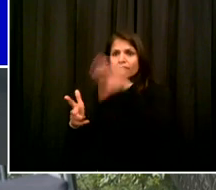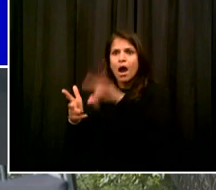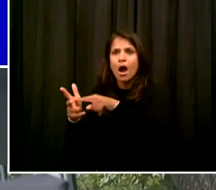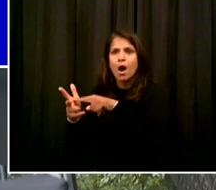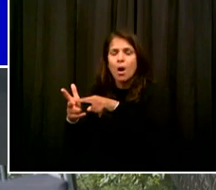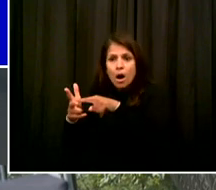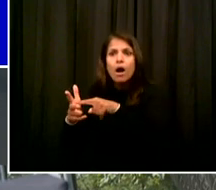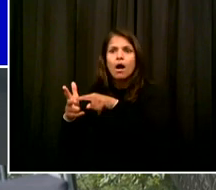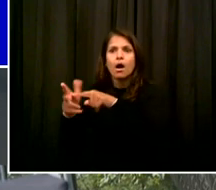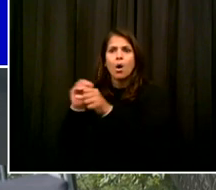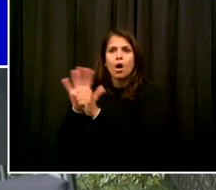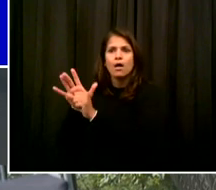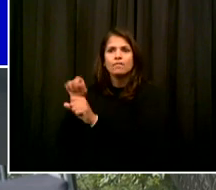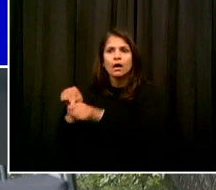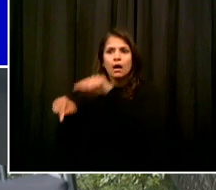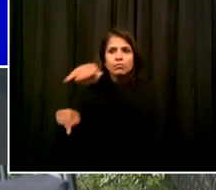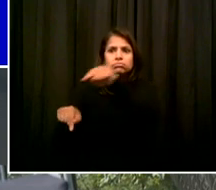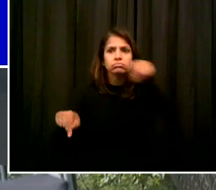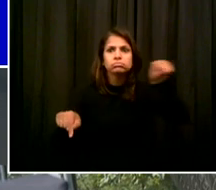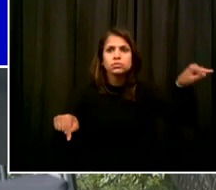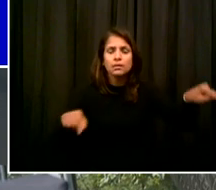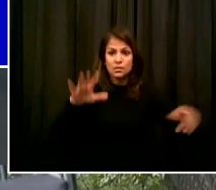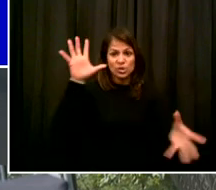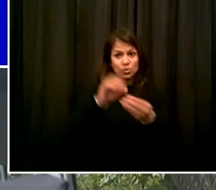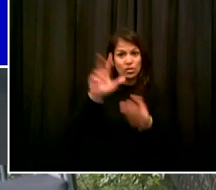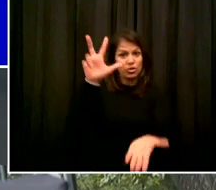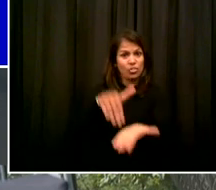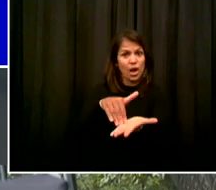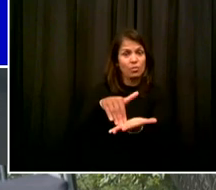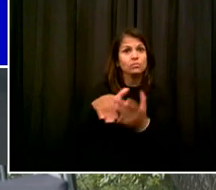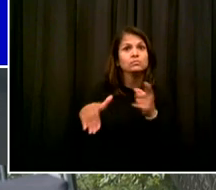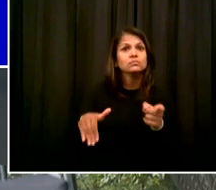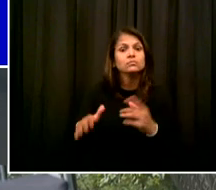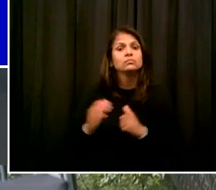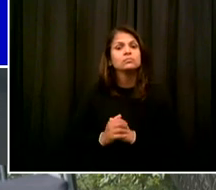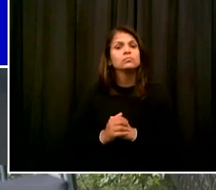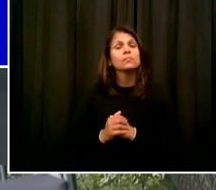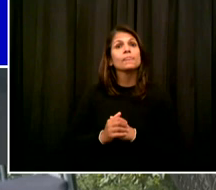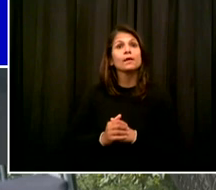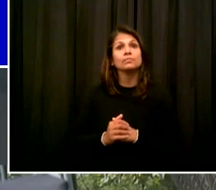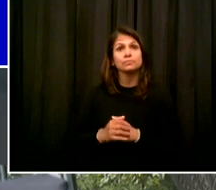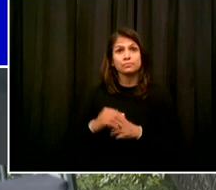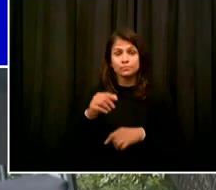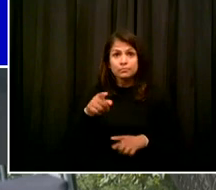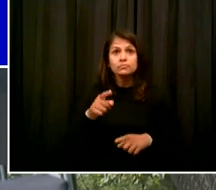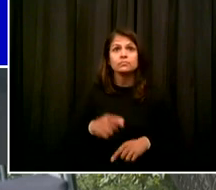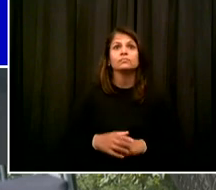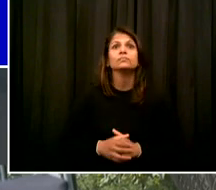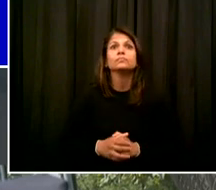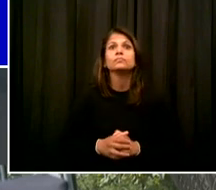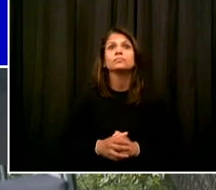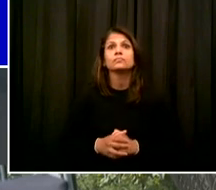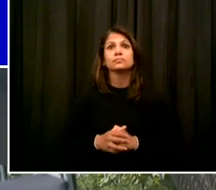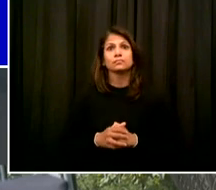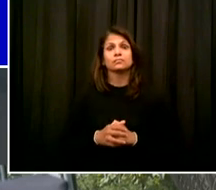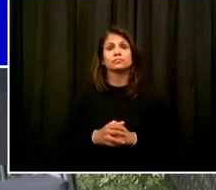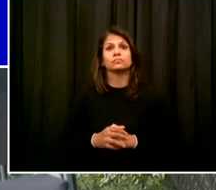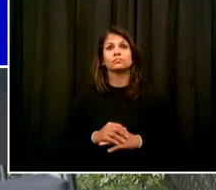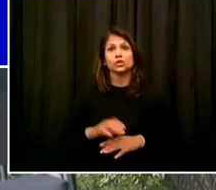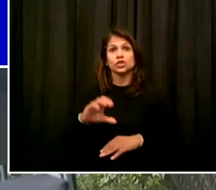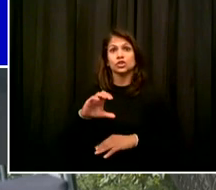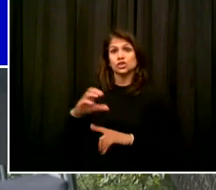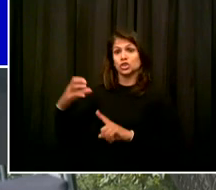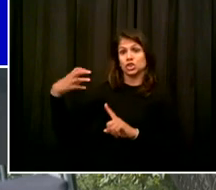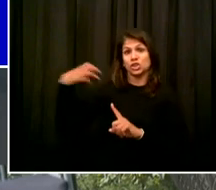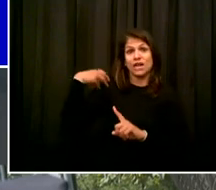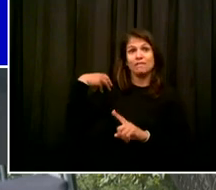two summonses. And at the same time, what the really good folks at the Sheriff's Office are doing is handing out masks for free.